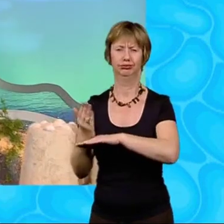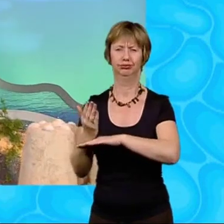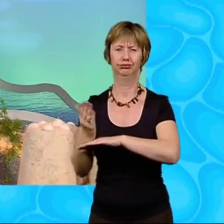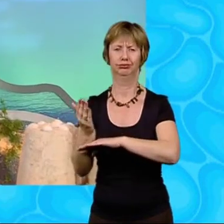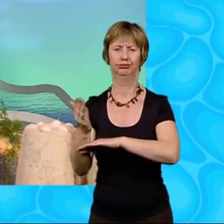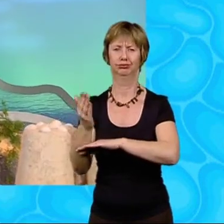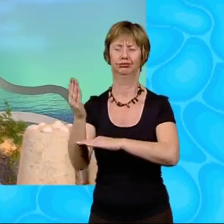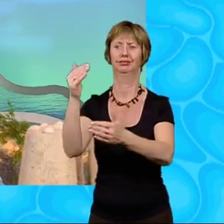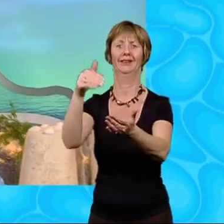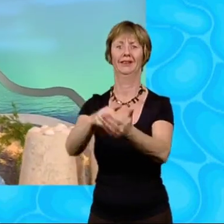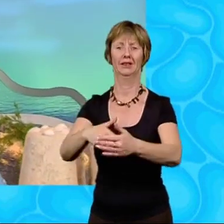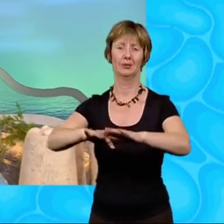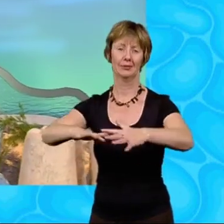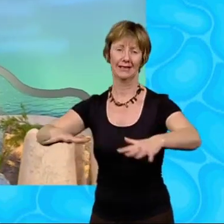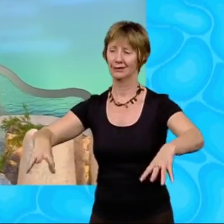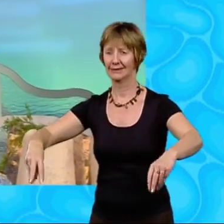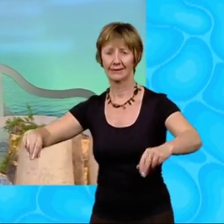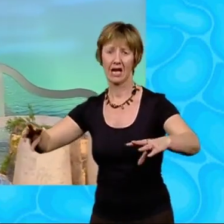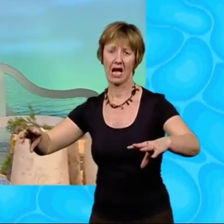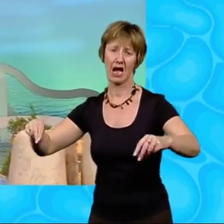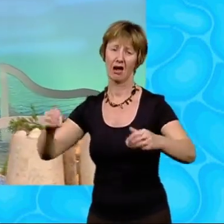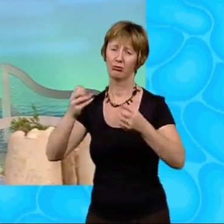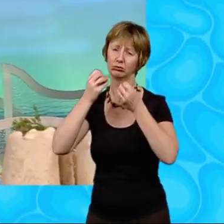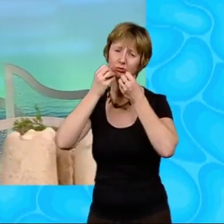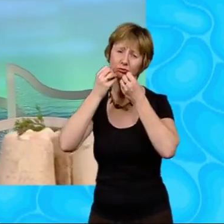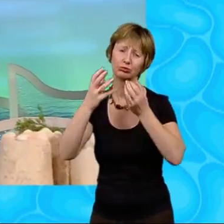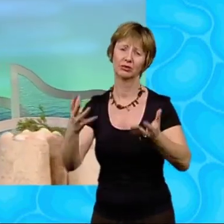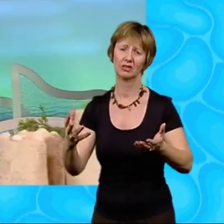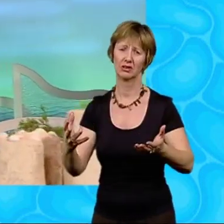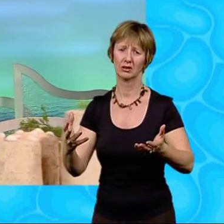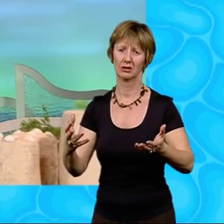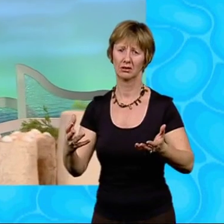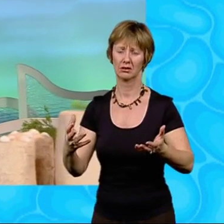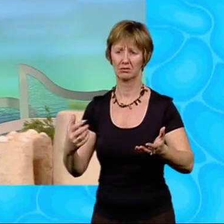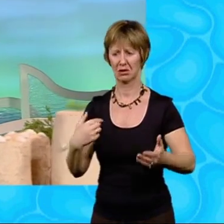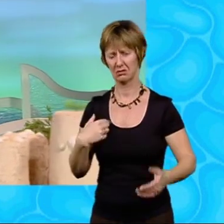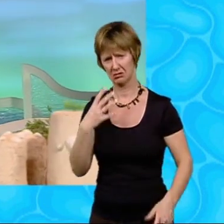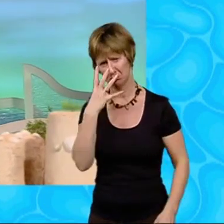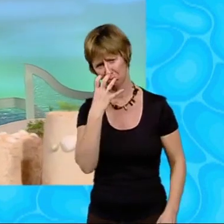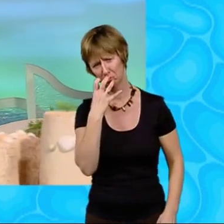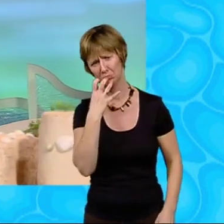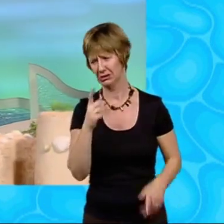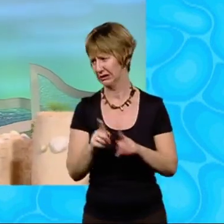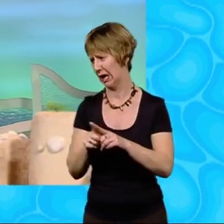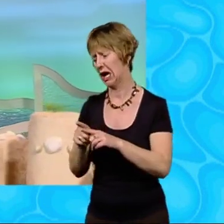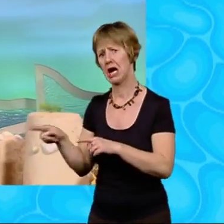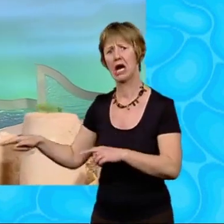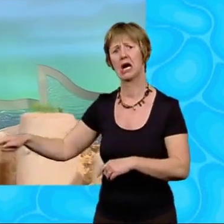When we got to Ramsden Bay, the beach and the sea couldn't have been more perfect. But I wasn't the only one moping around.